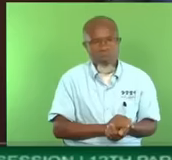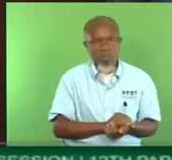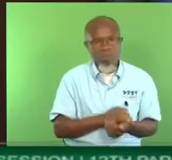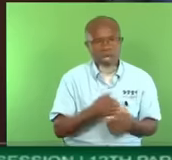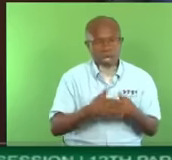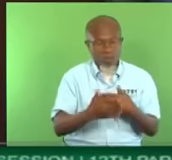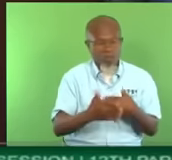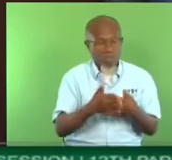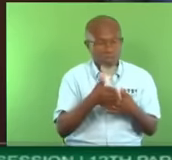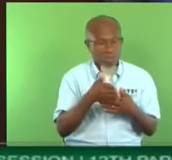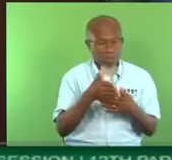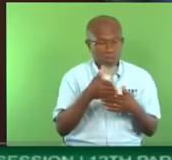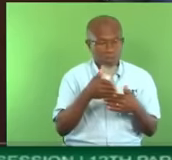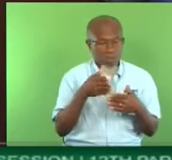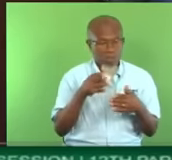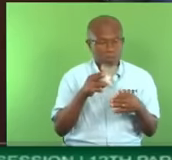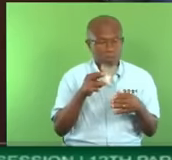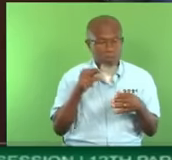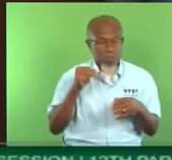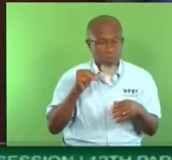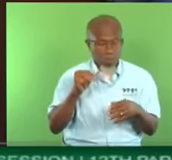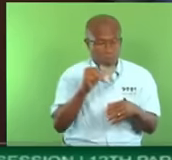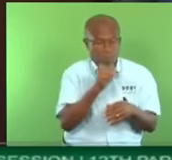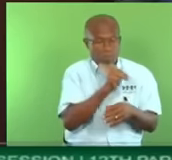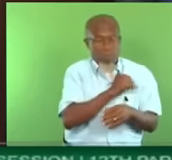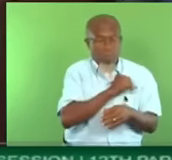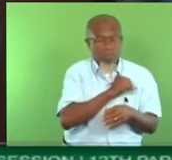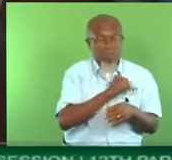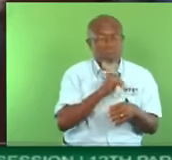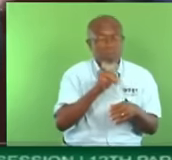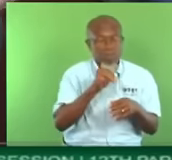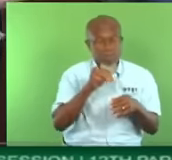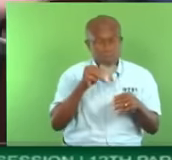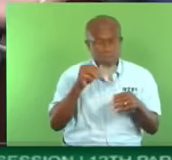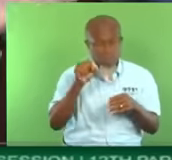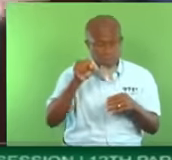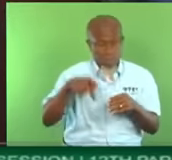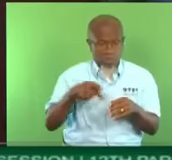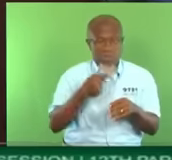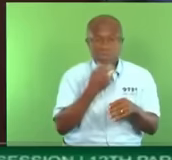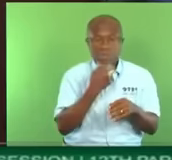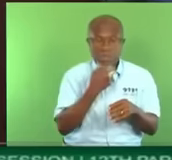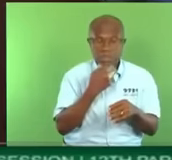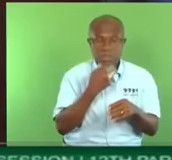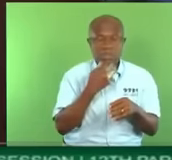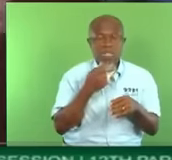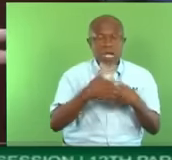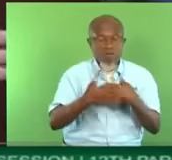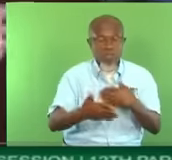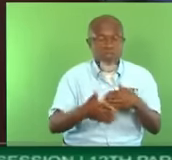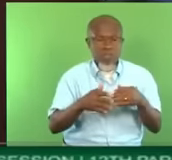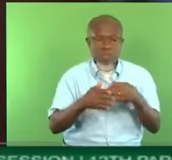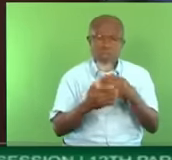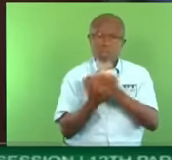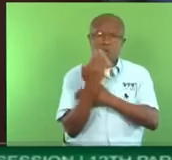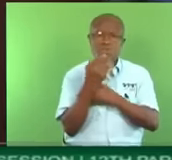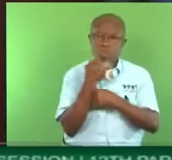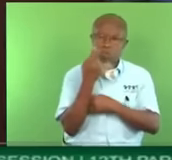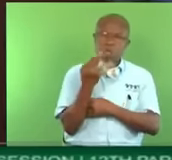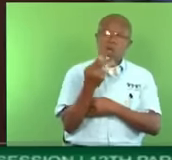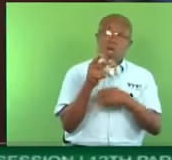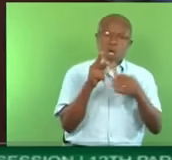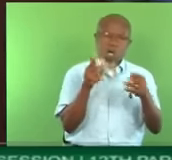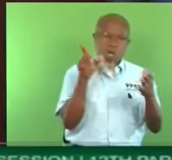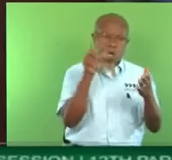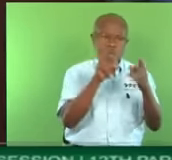if you needed to see that. 27-point. You can give us 5-point. And Madam Speaker, we have the